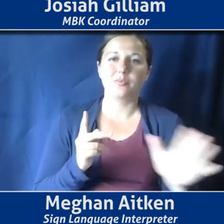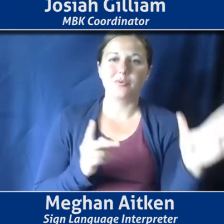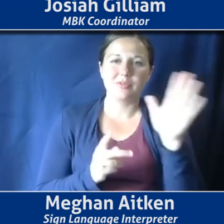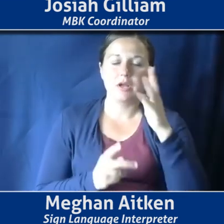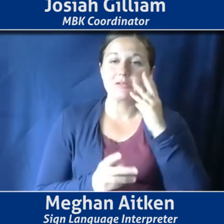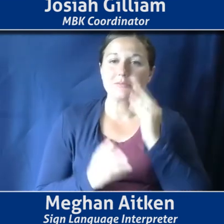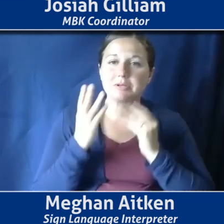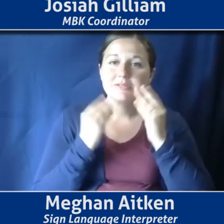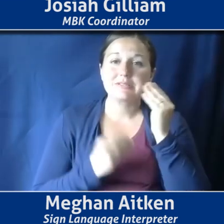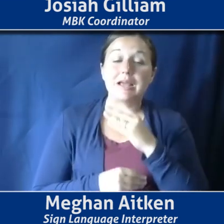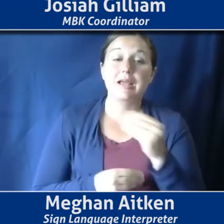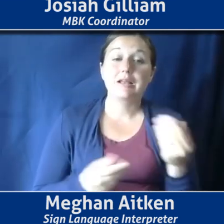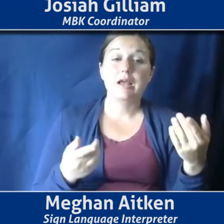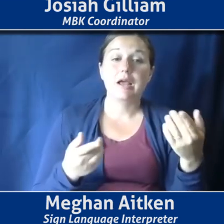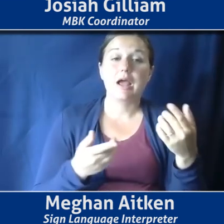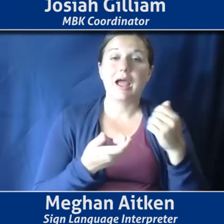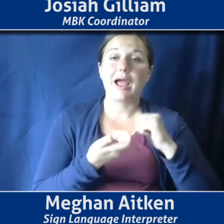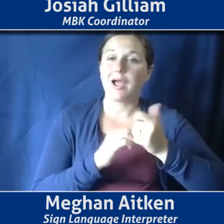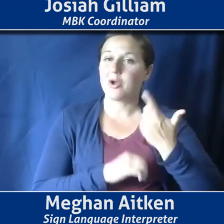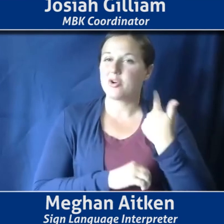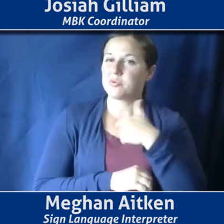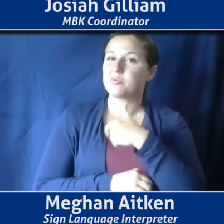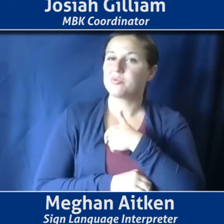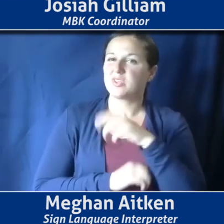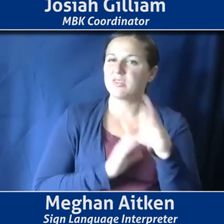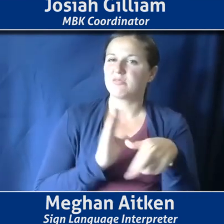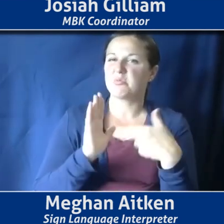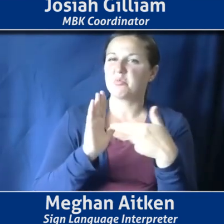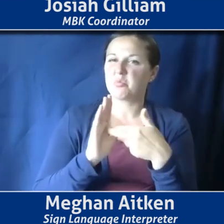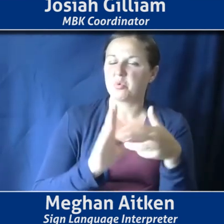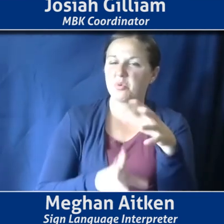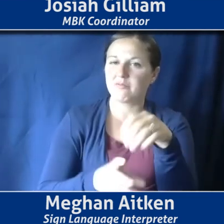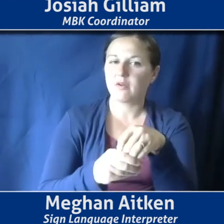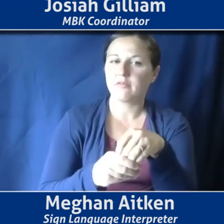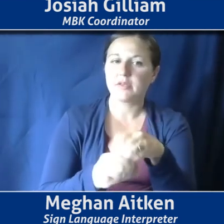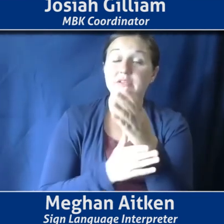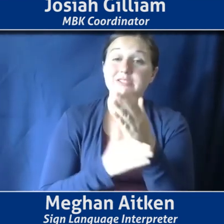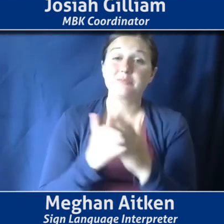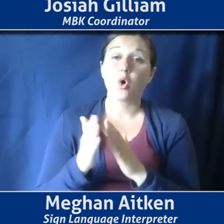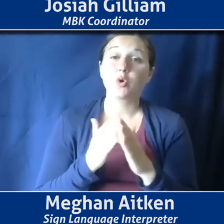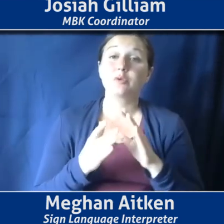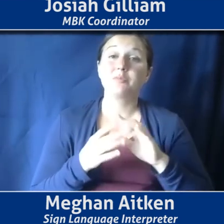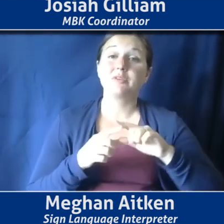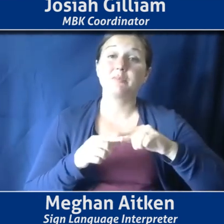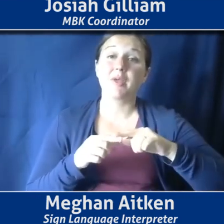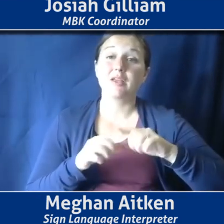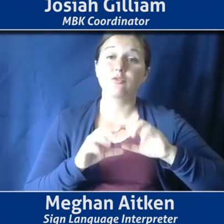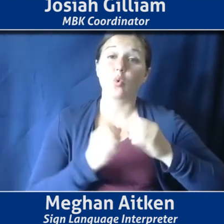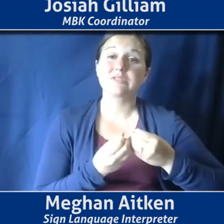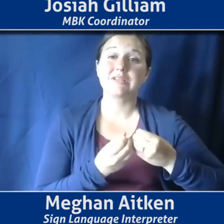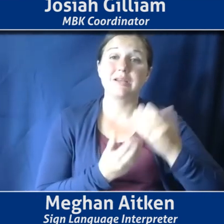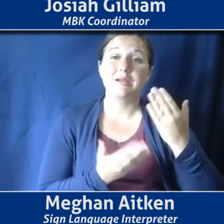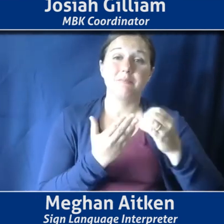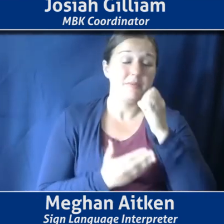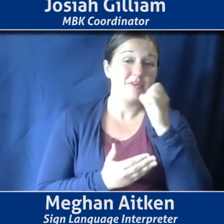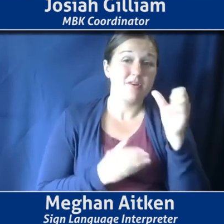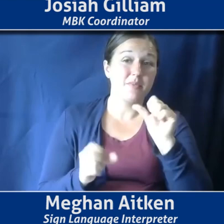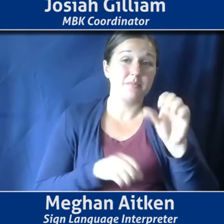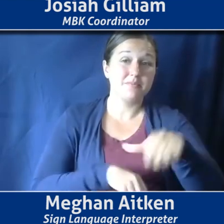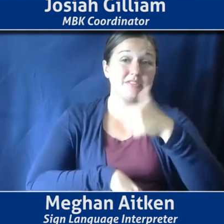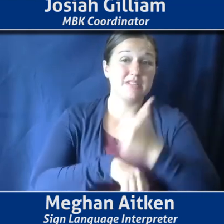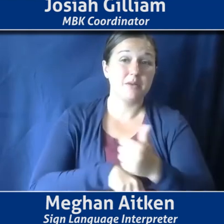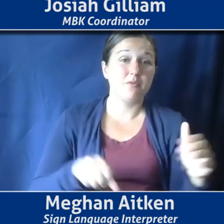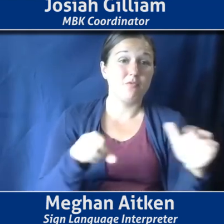and also how we might be able to play a role because, you know, a small community-based organization may not have the bandwidth to put a whole gender equity commission, but they can